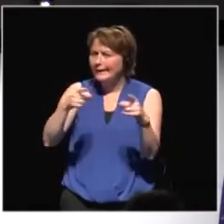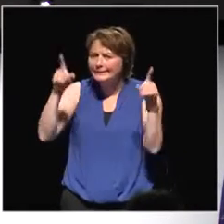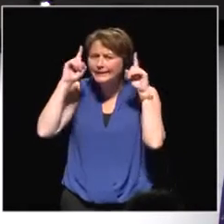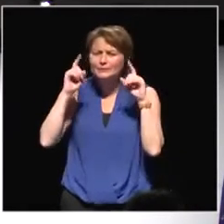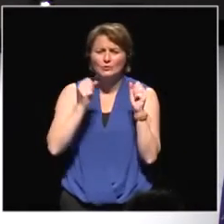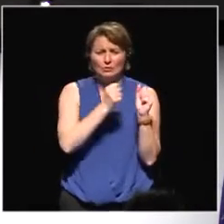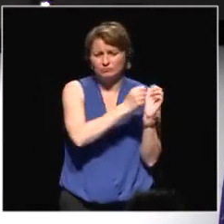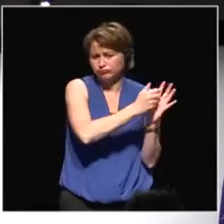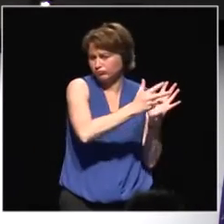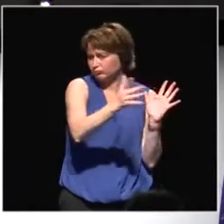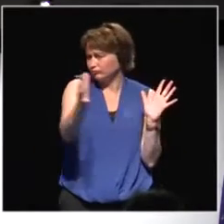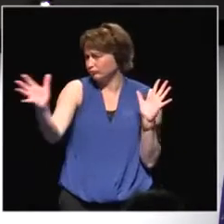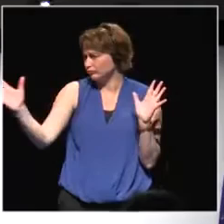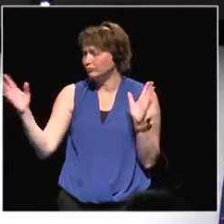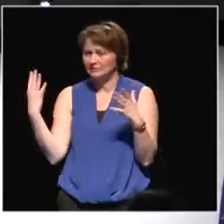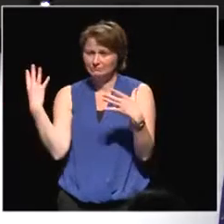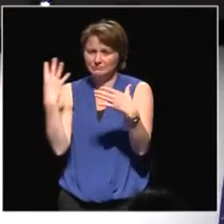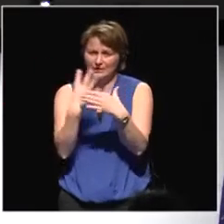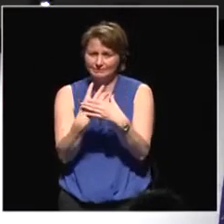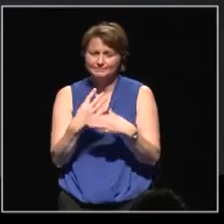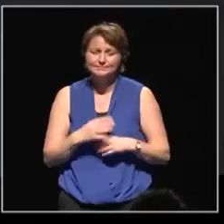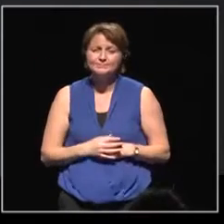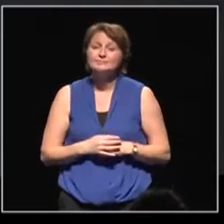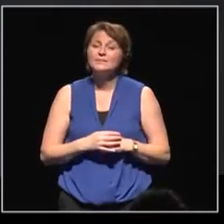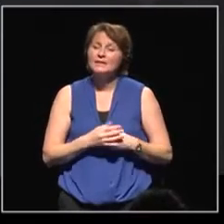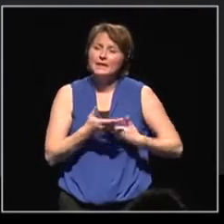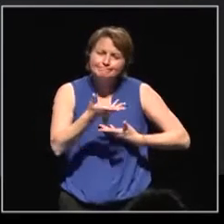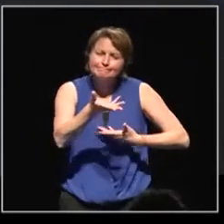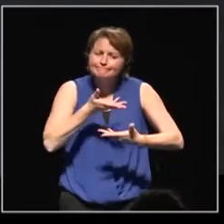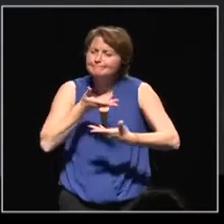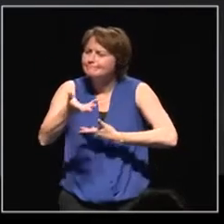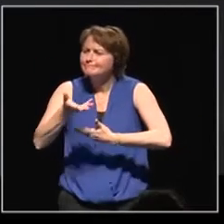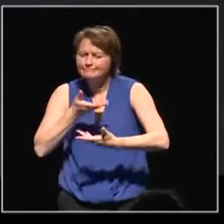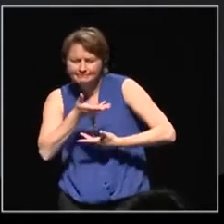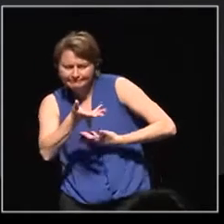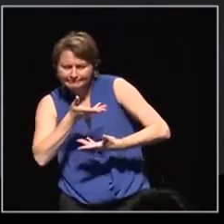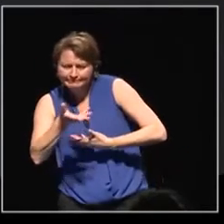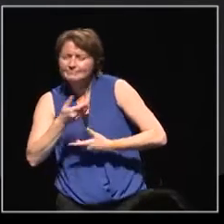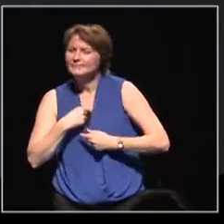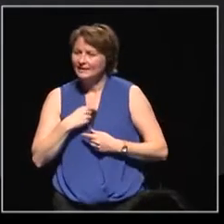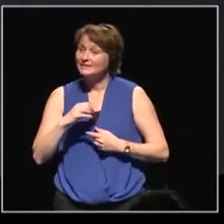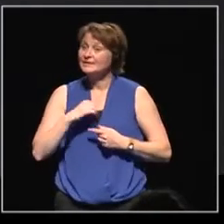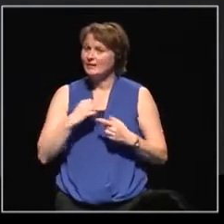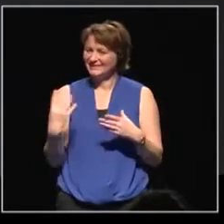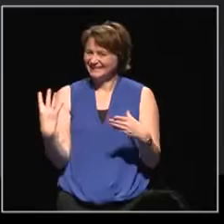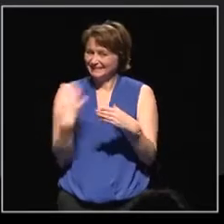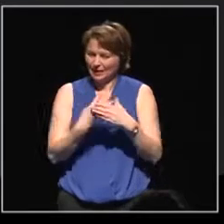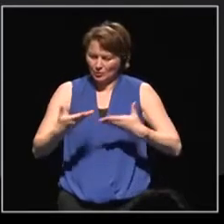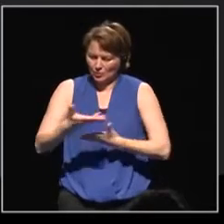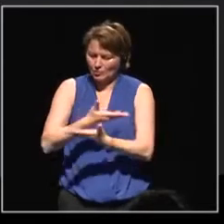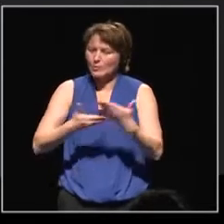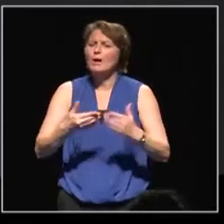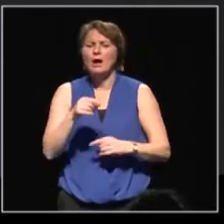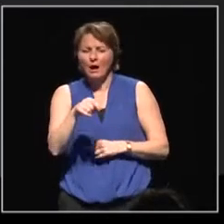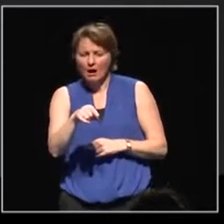broad range of stakeholders. And the engagement and process among the stakeholders themselves is often referred back